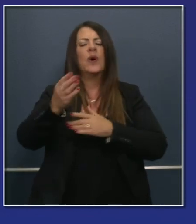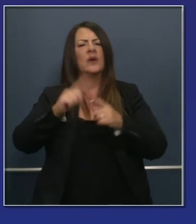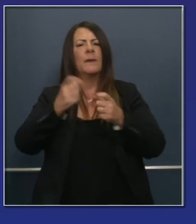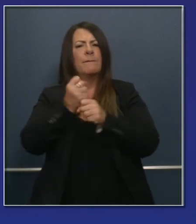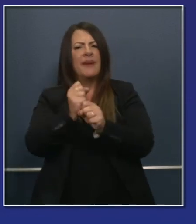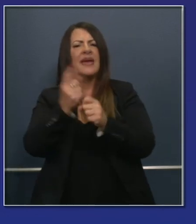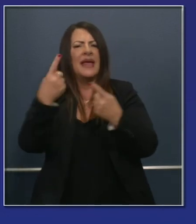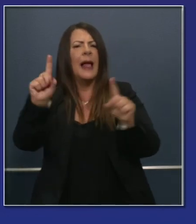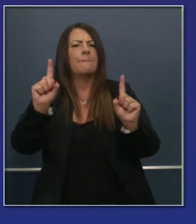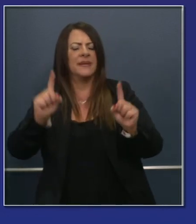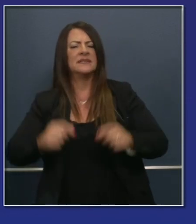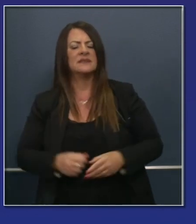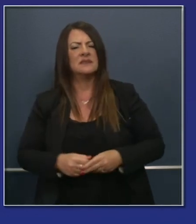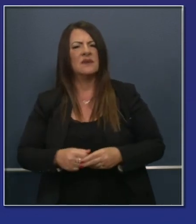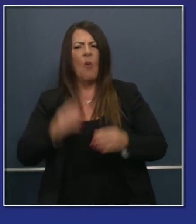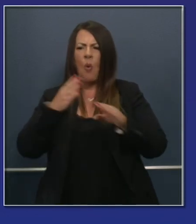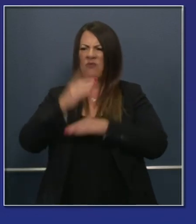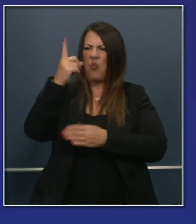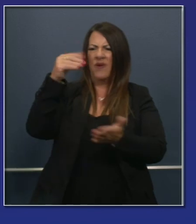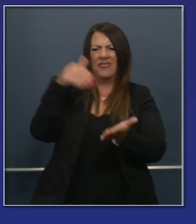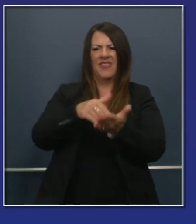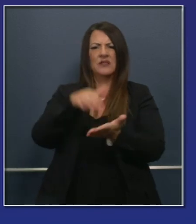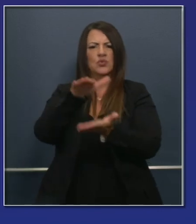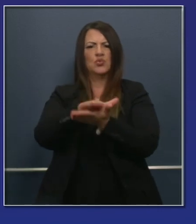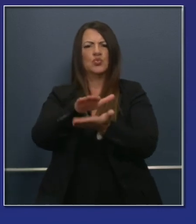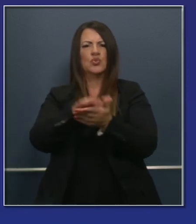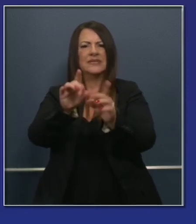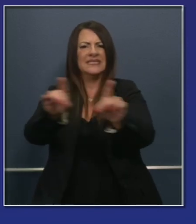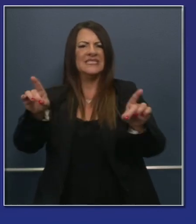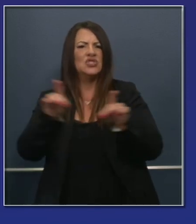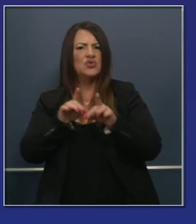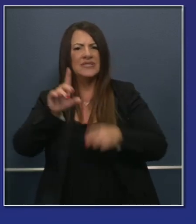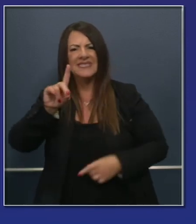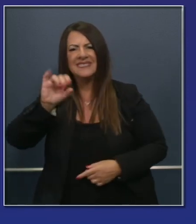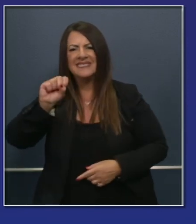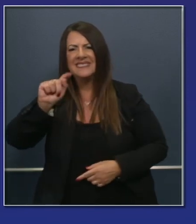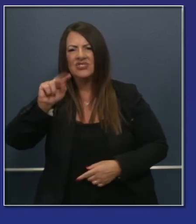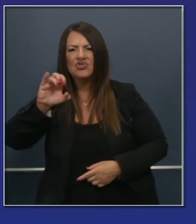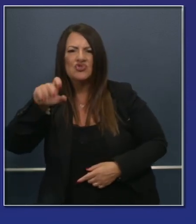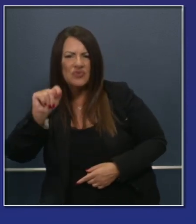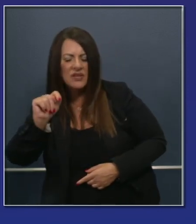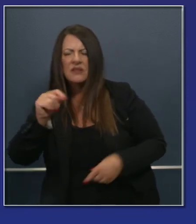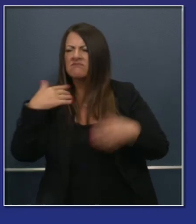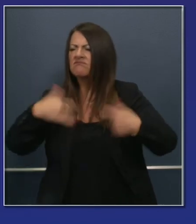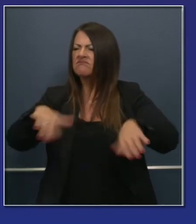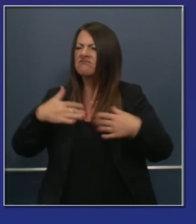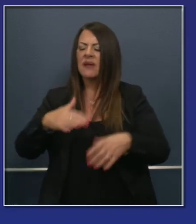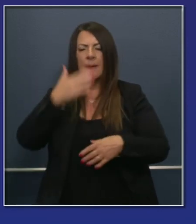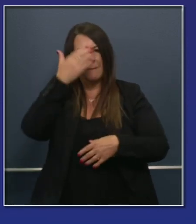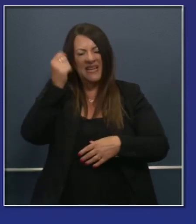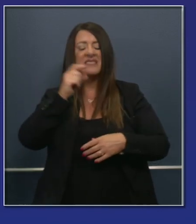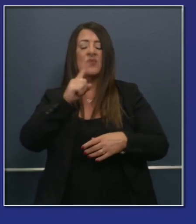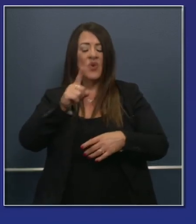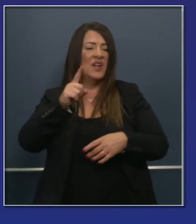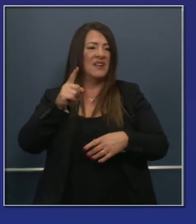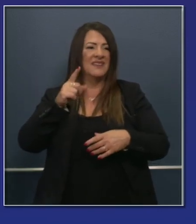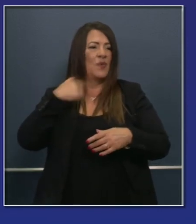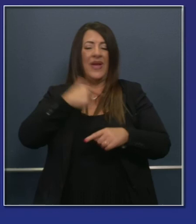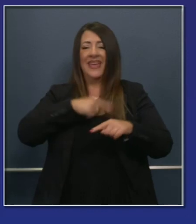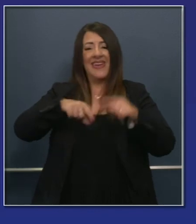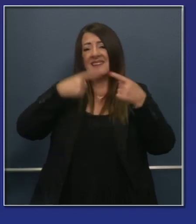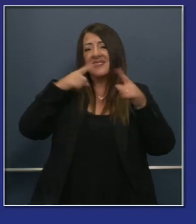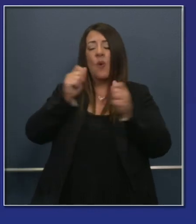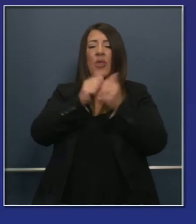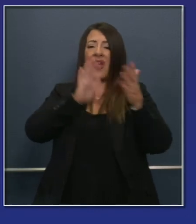of all of our 1,000 school districts. You know, it has taken just that entire partnership to get where we are. And where are we?